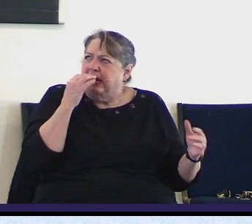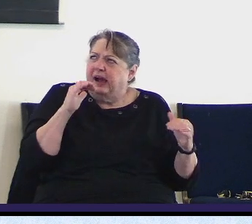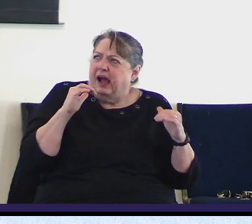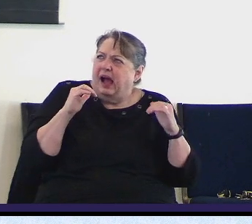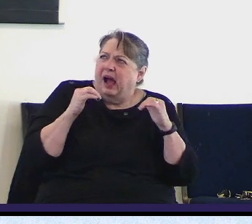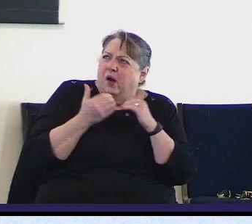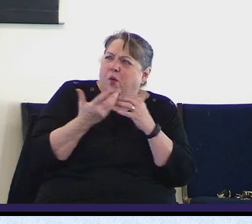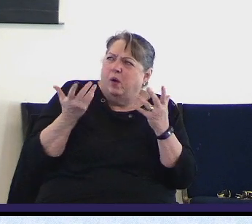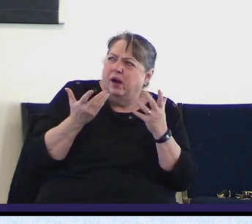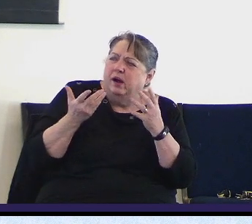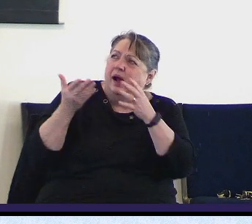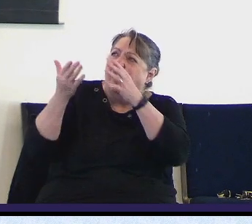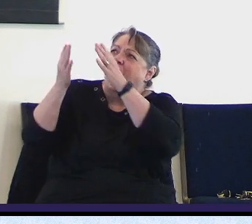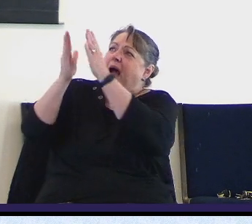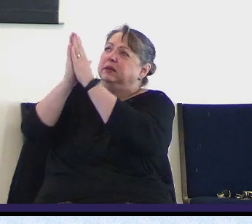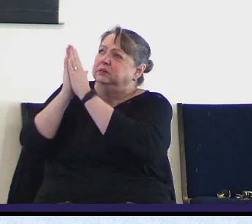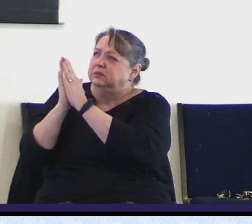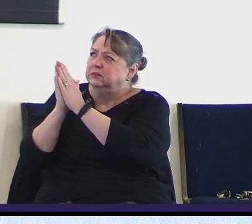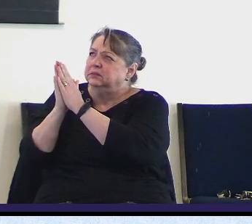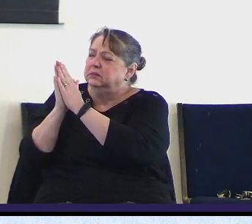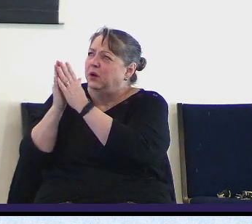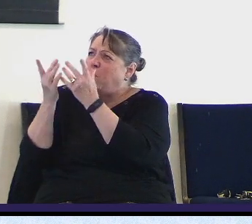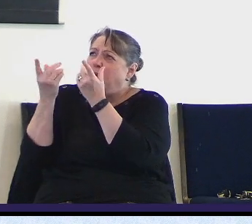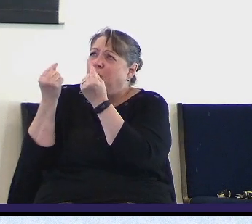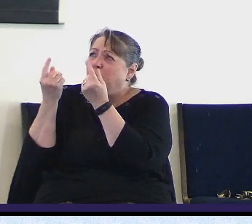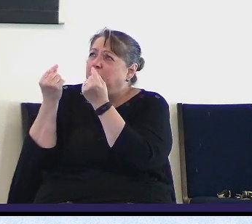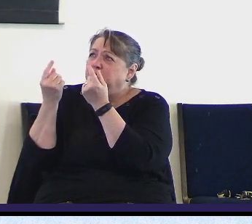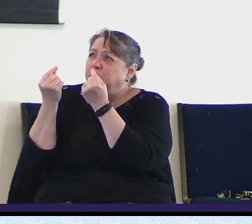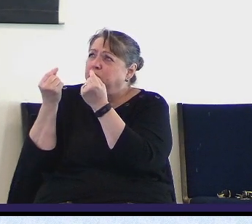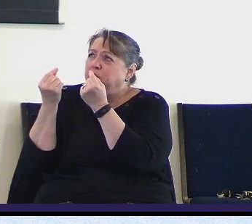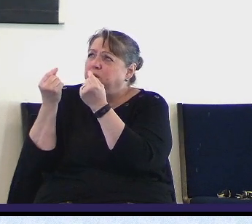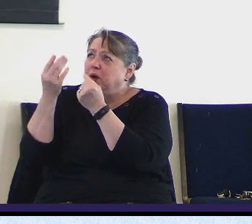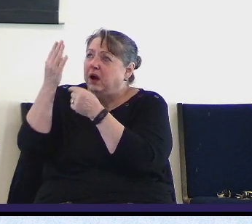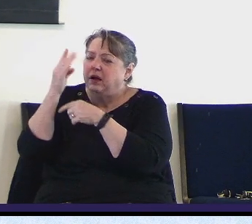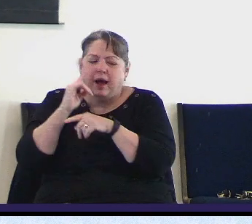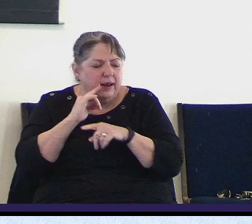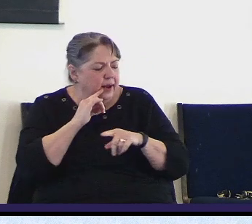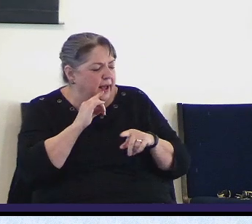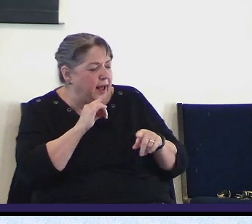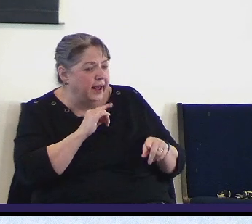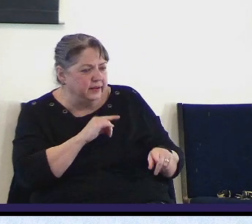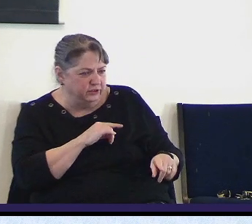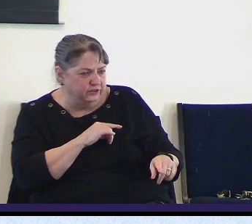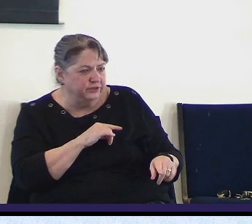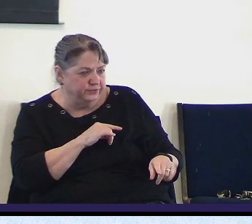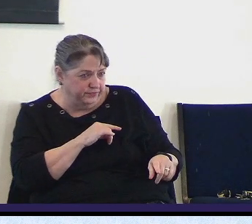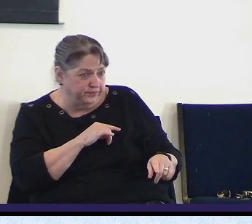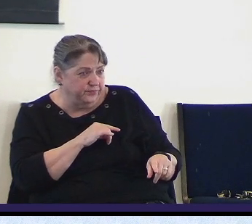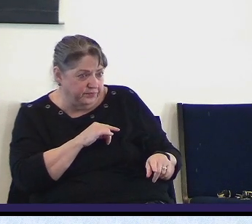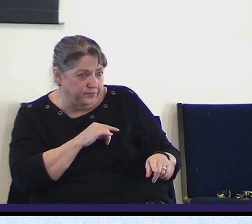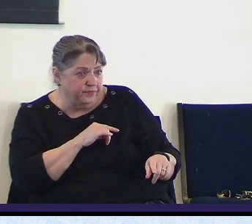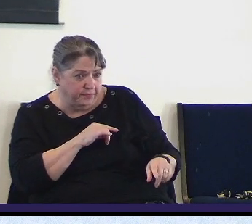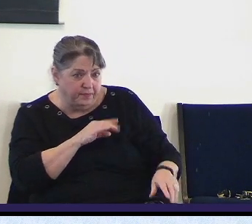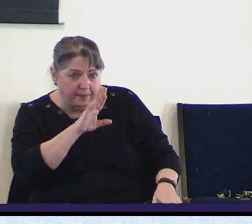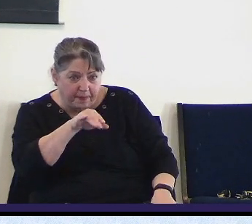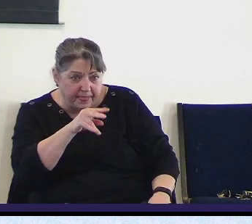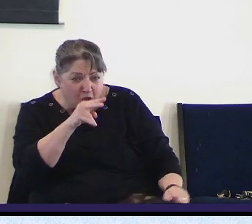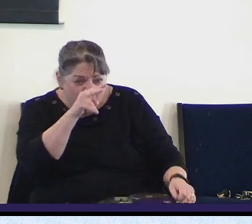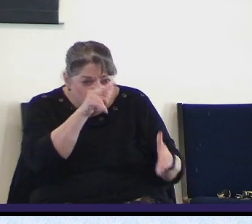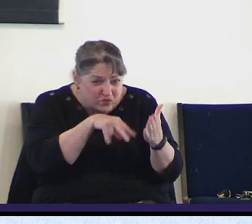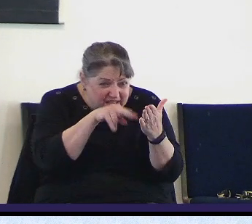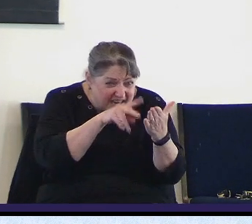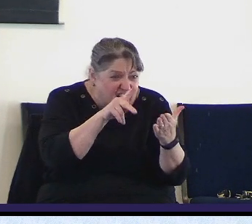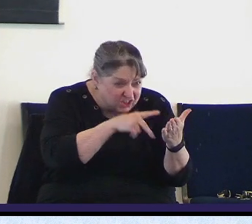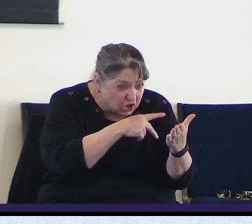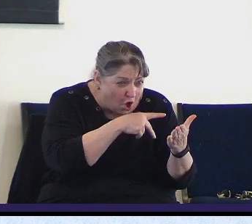the blessing and he held on to that David as you read the Psalms you'll find this time and